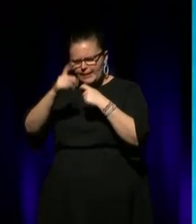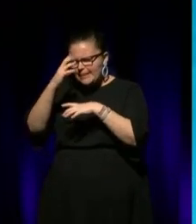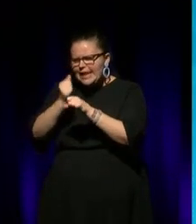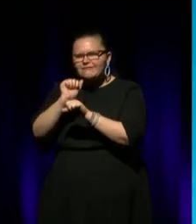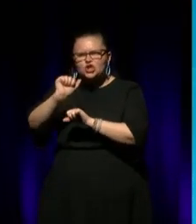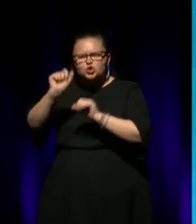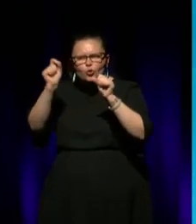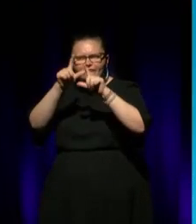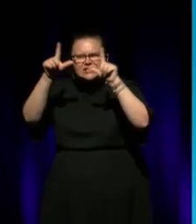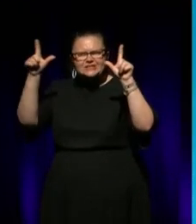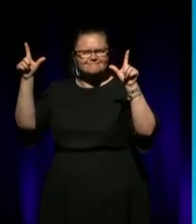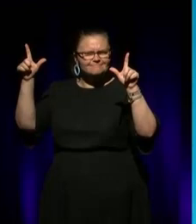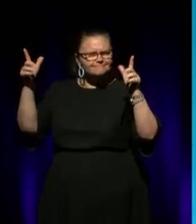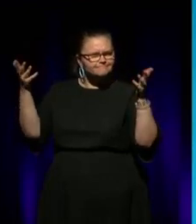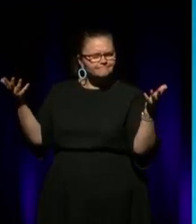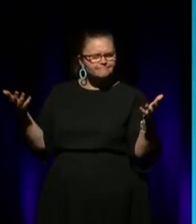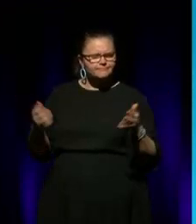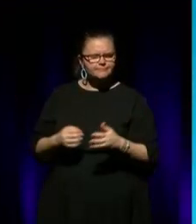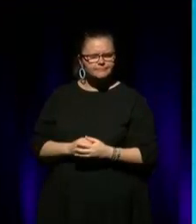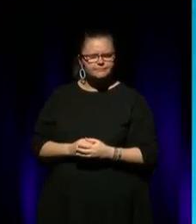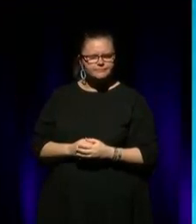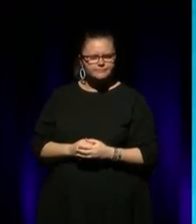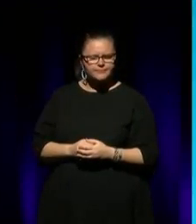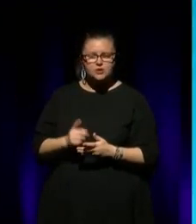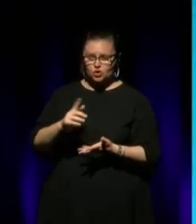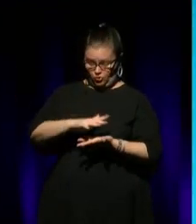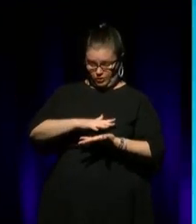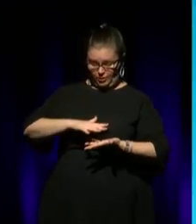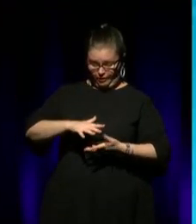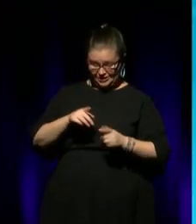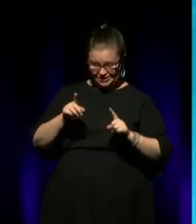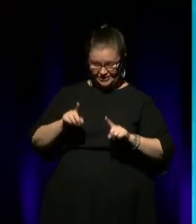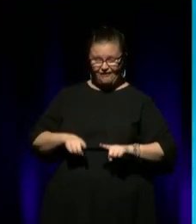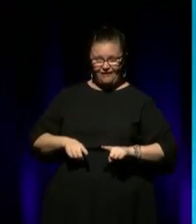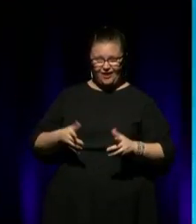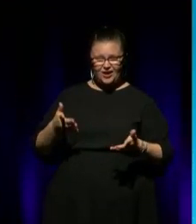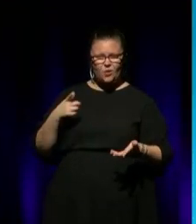Well, the first instance was when the college was started. It's because they had already come from this